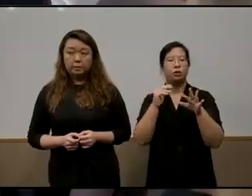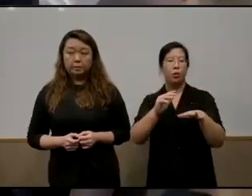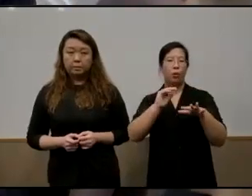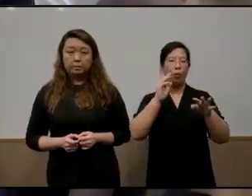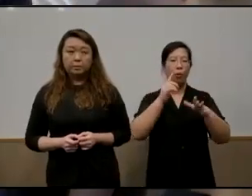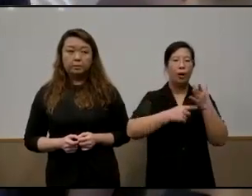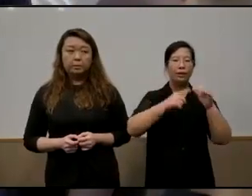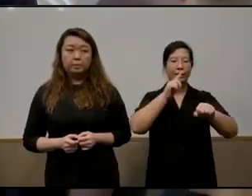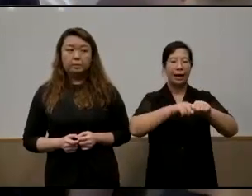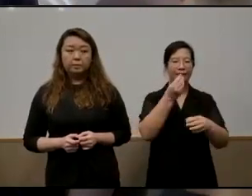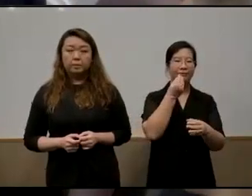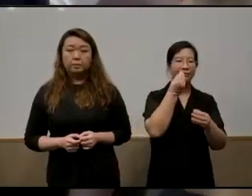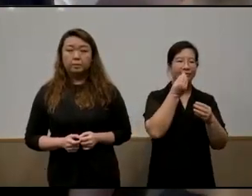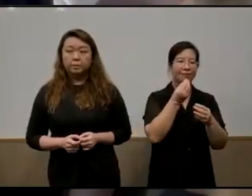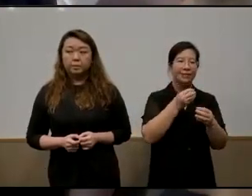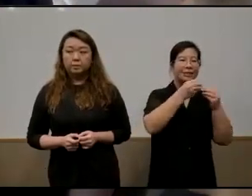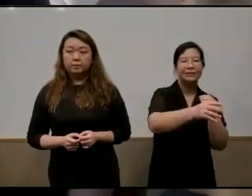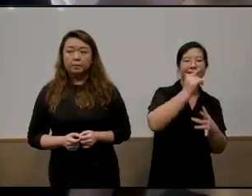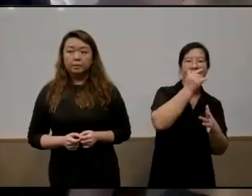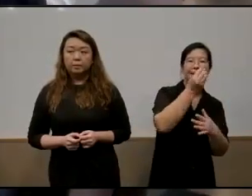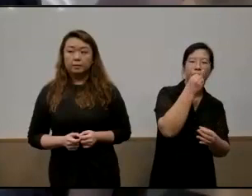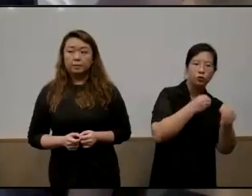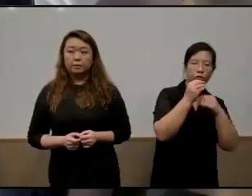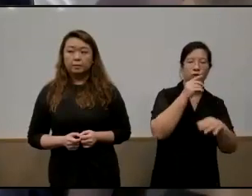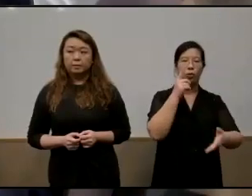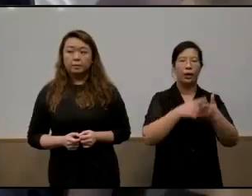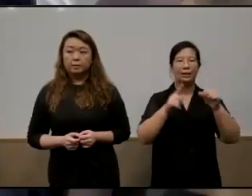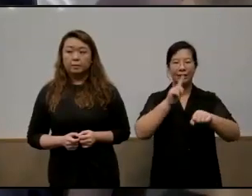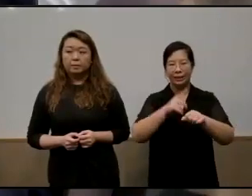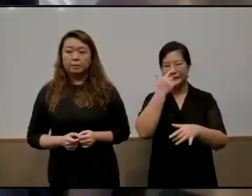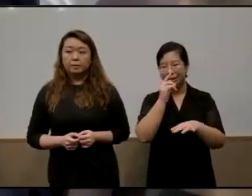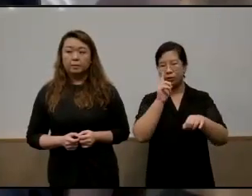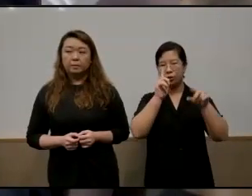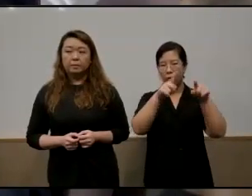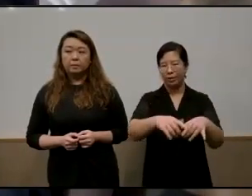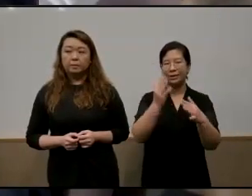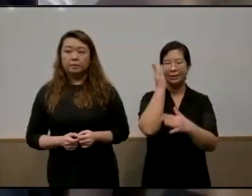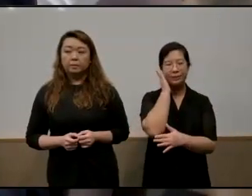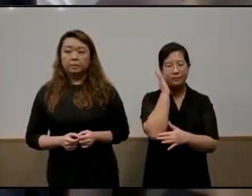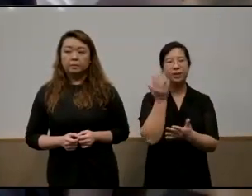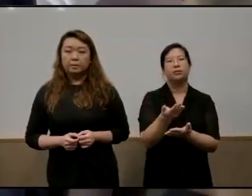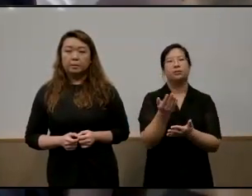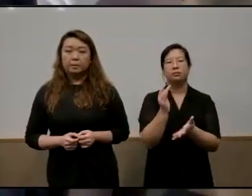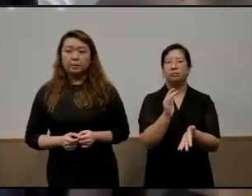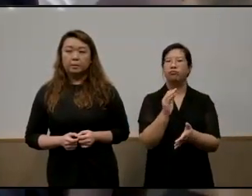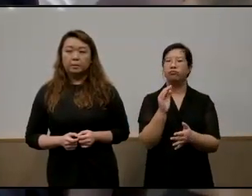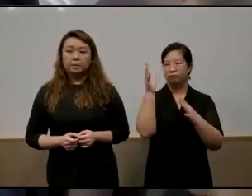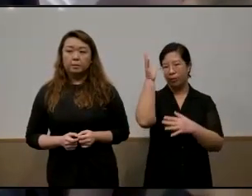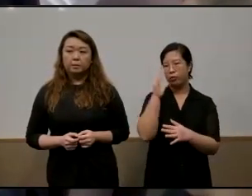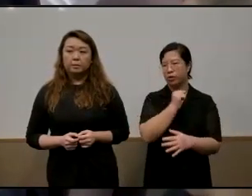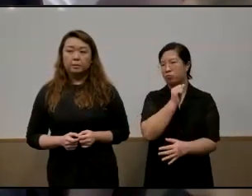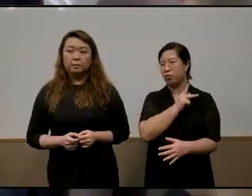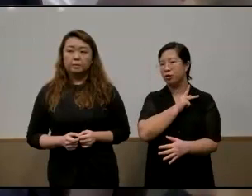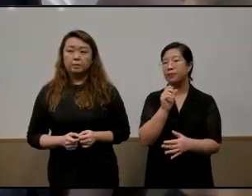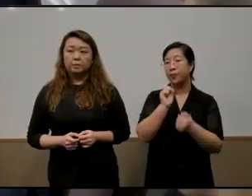um and and like deeper questions um in addition to that as well which they appreciated um so i would